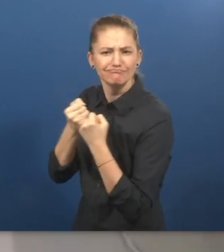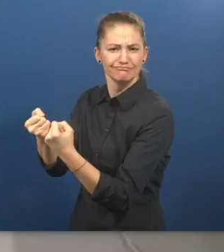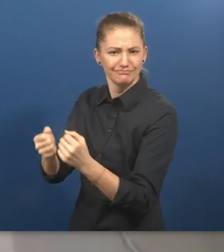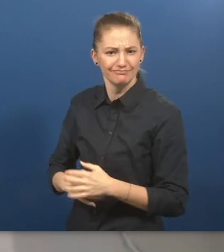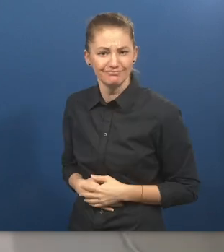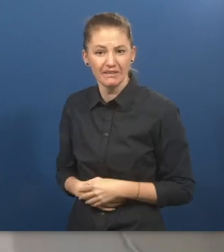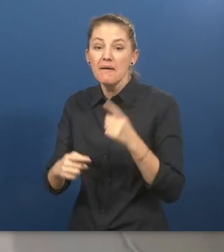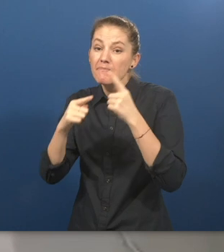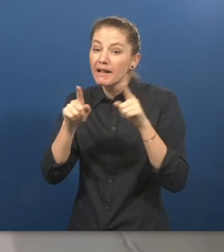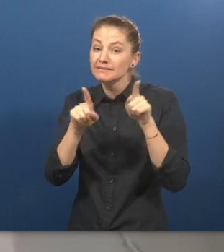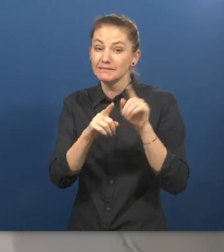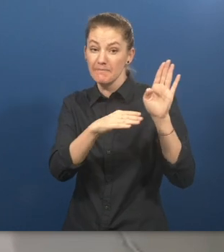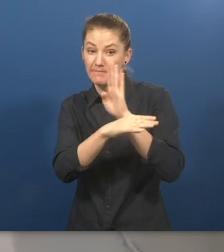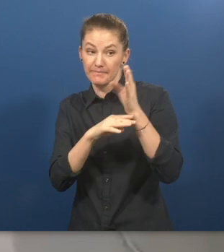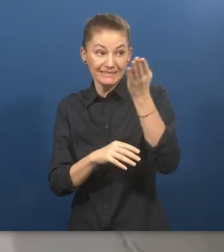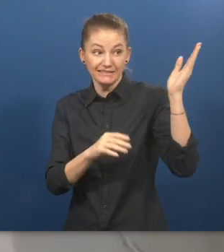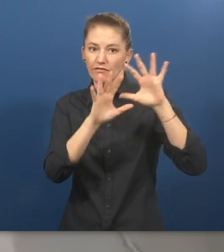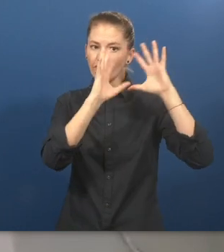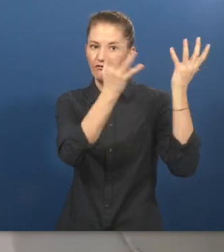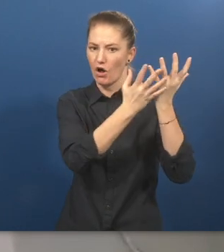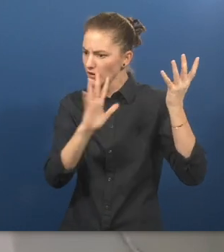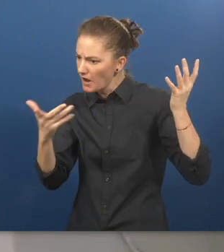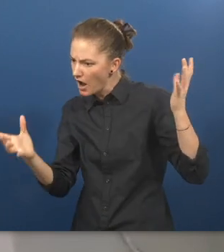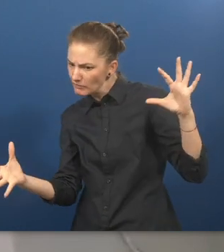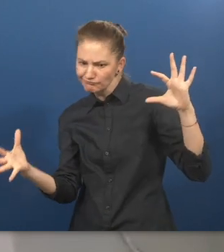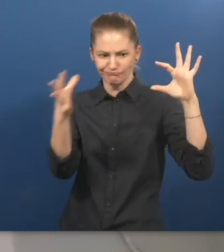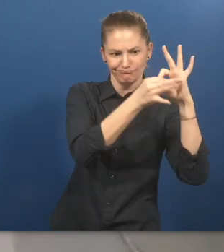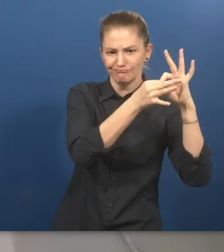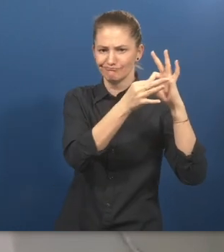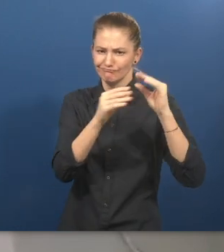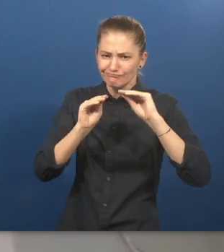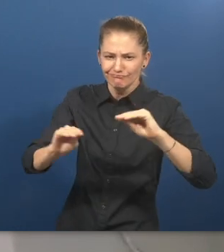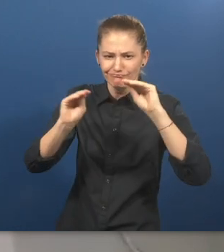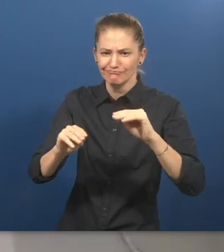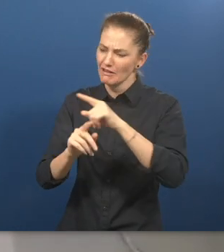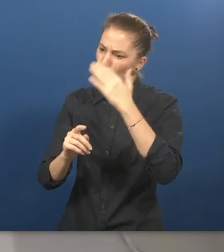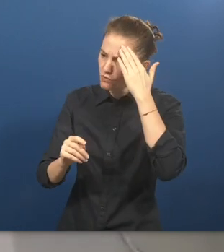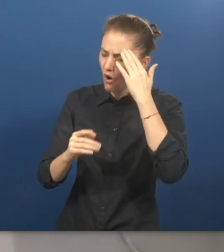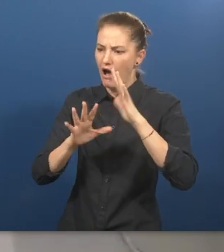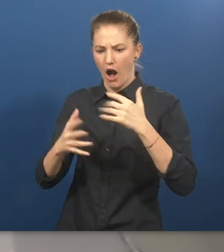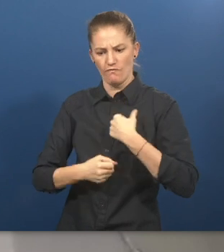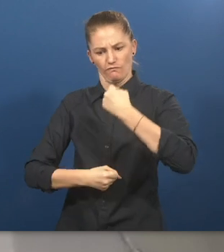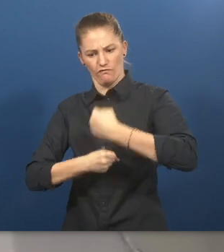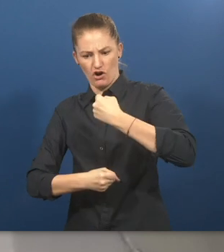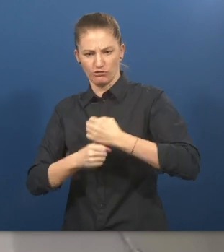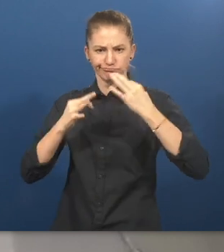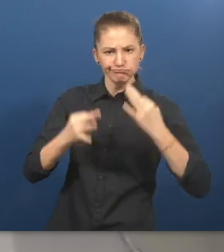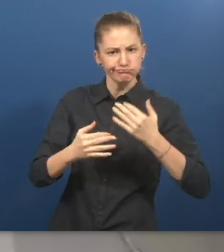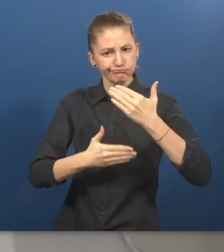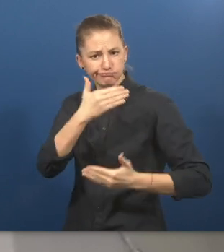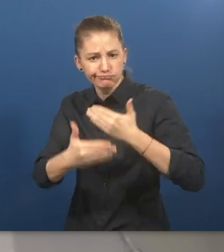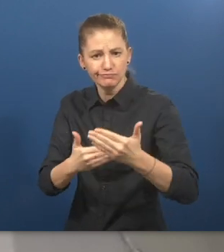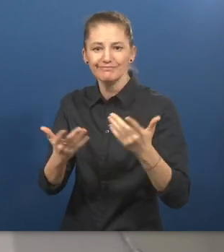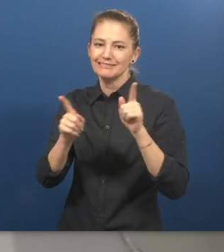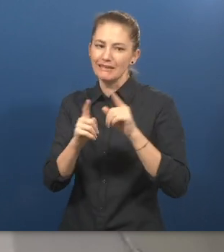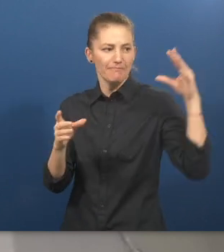world and beginning to understand what's it like to be a worker, to be employed, to be paid, to be